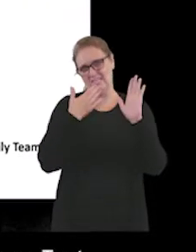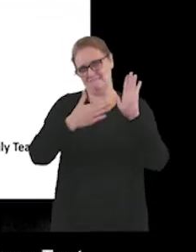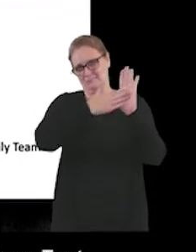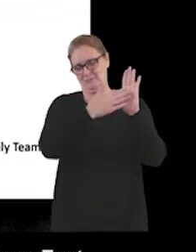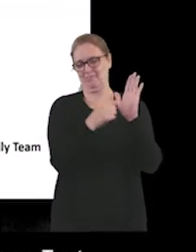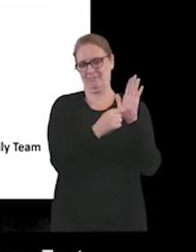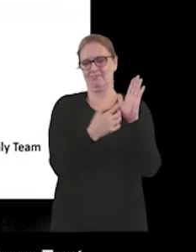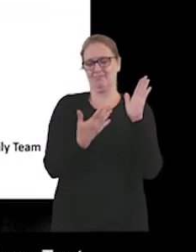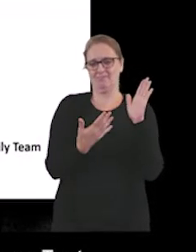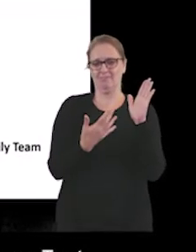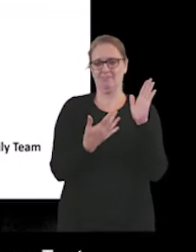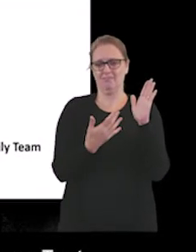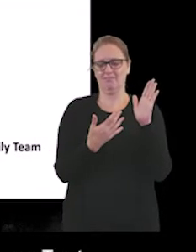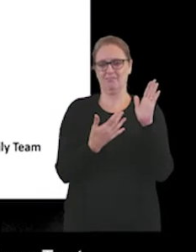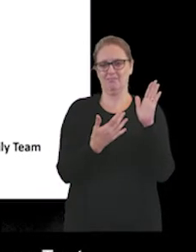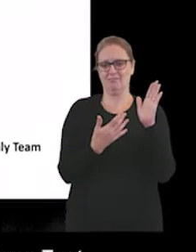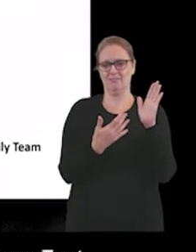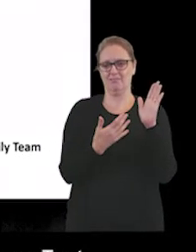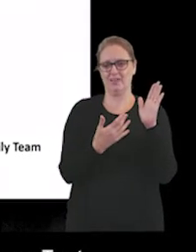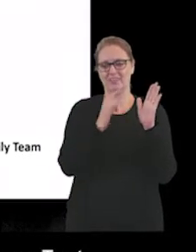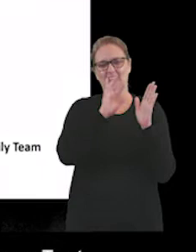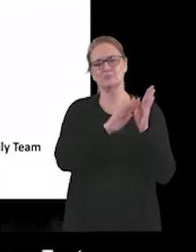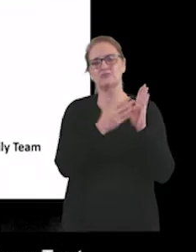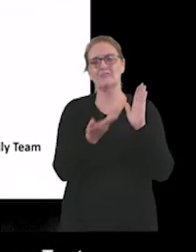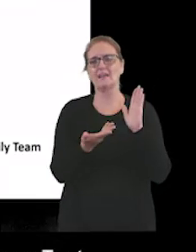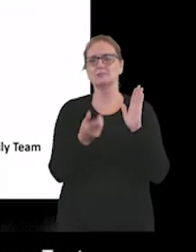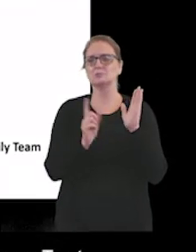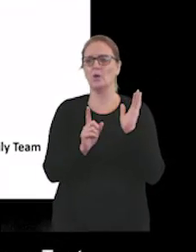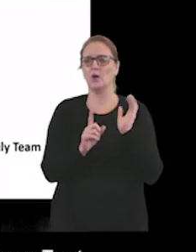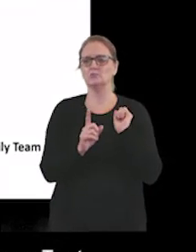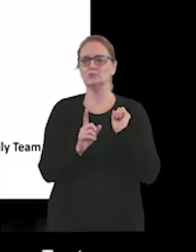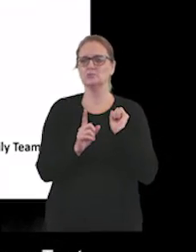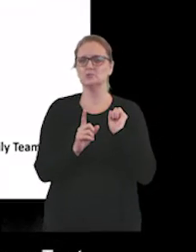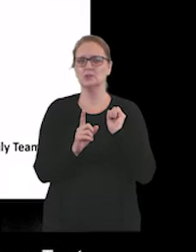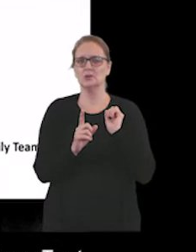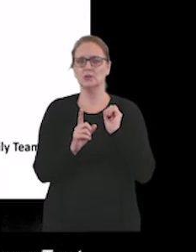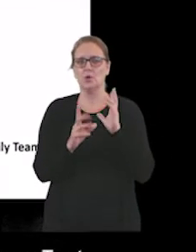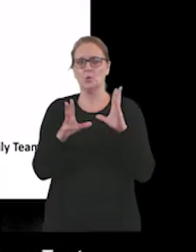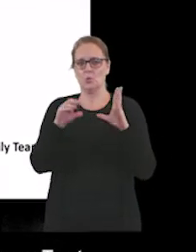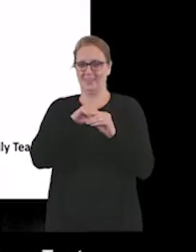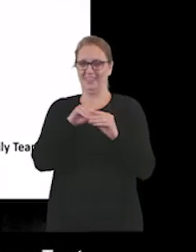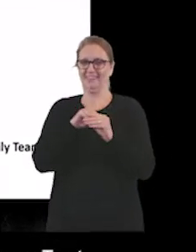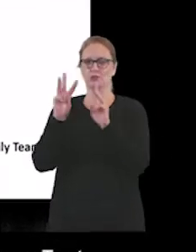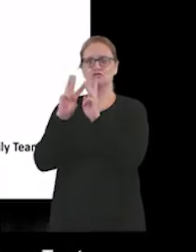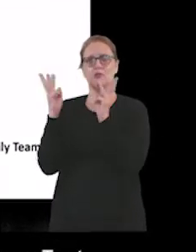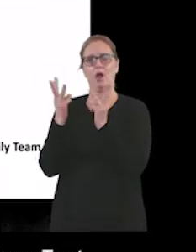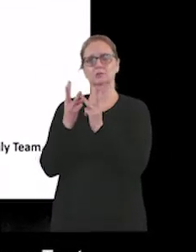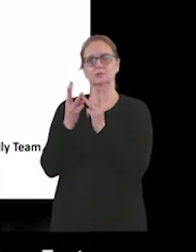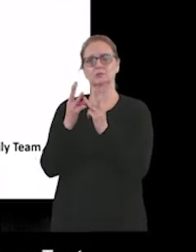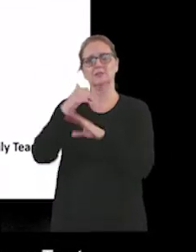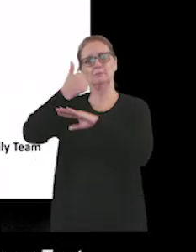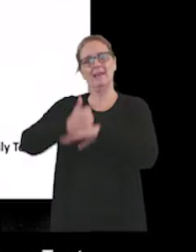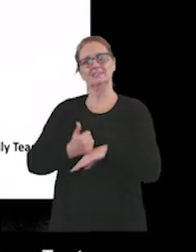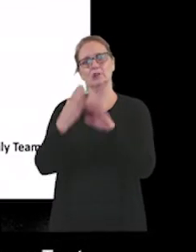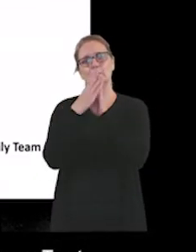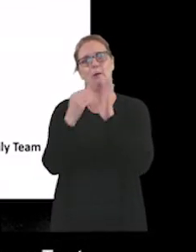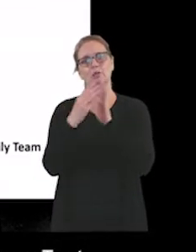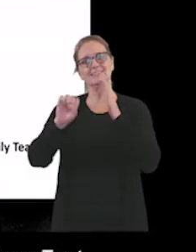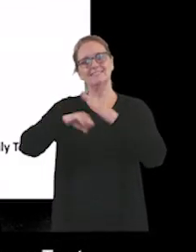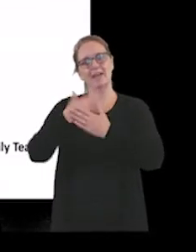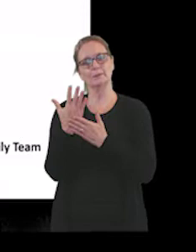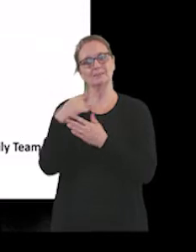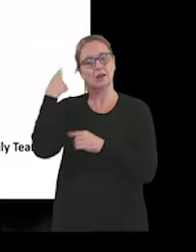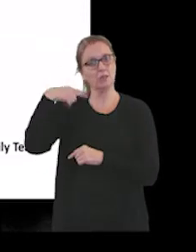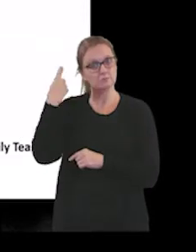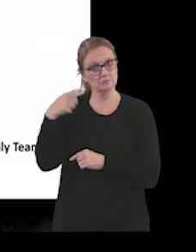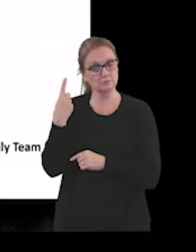so that's provided from within our trust based on a model developed in London.